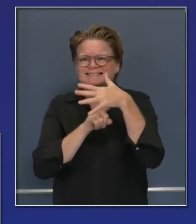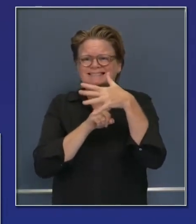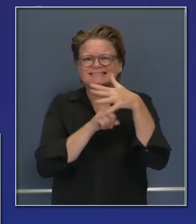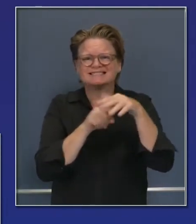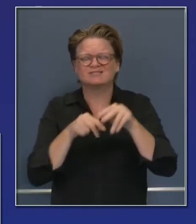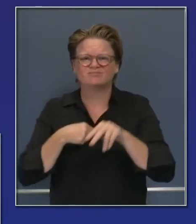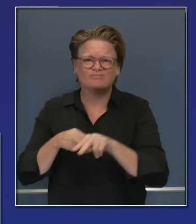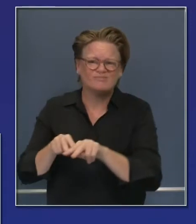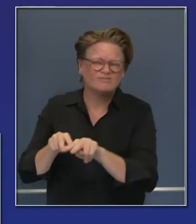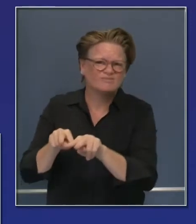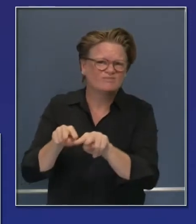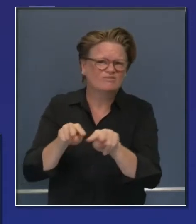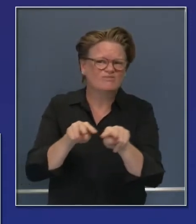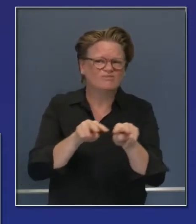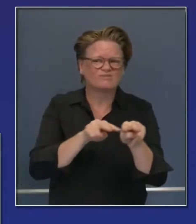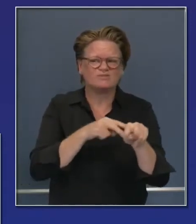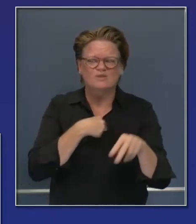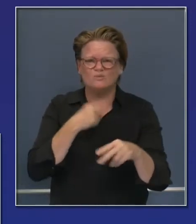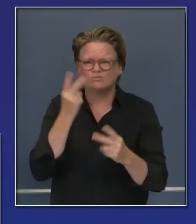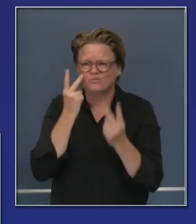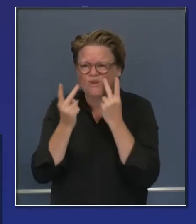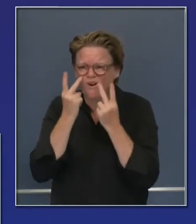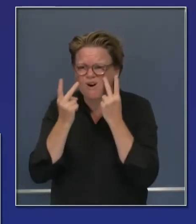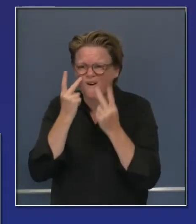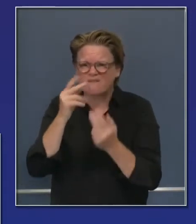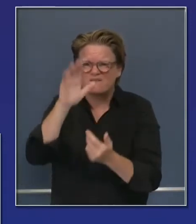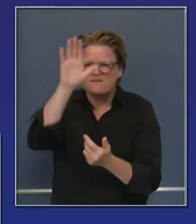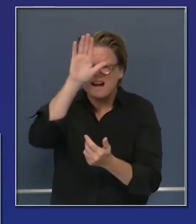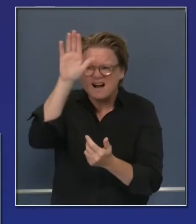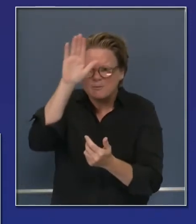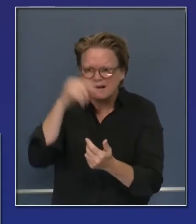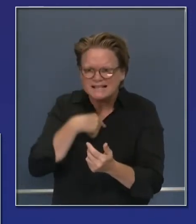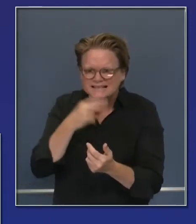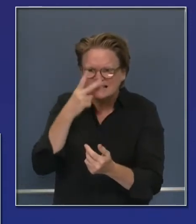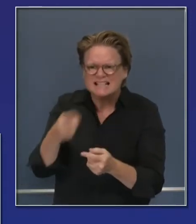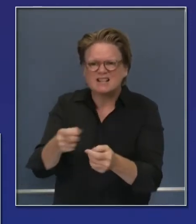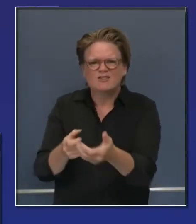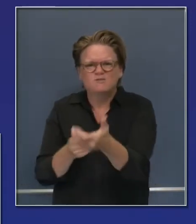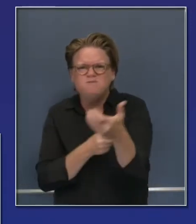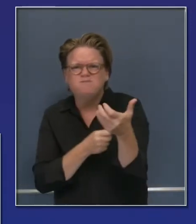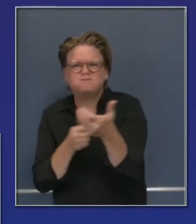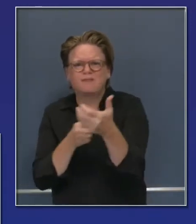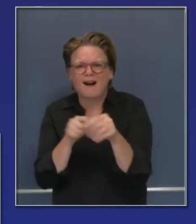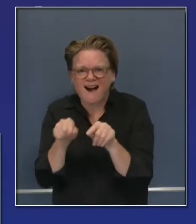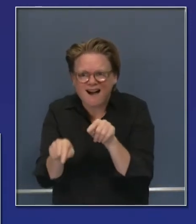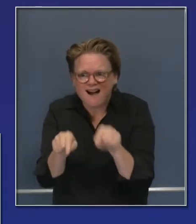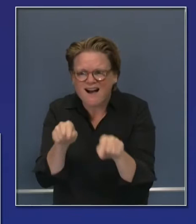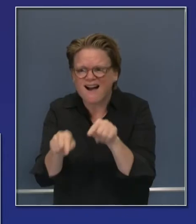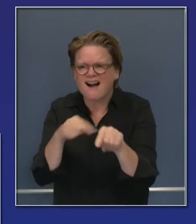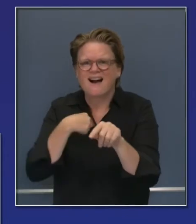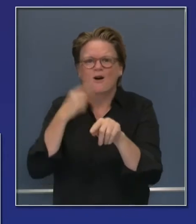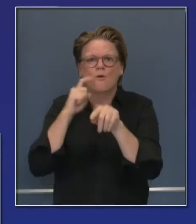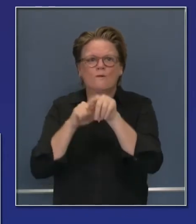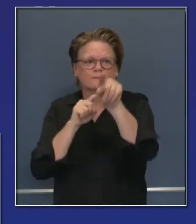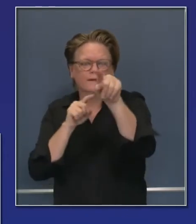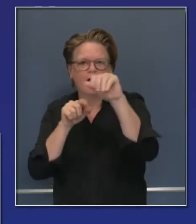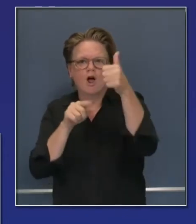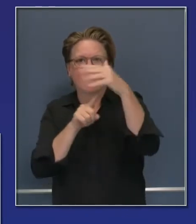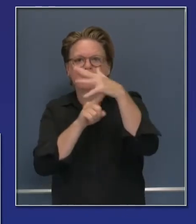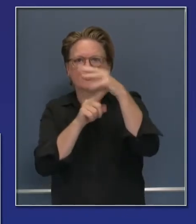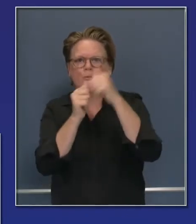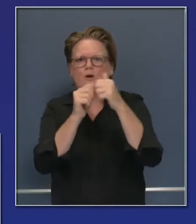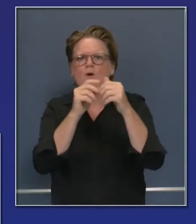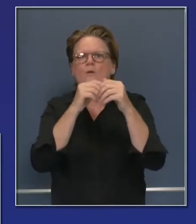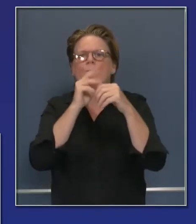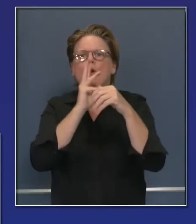the incredible work people are doing to prepare, including the fire drops, those red lines you see next to those dozer lines, and the